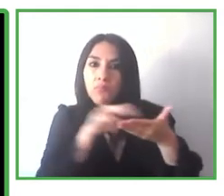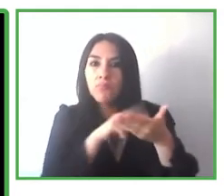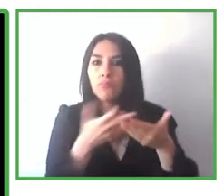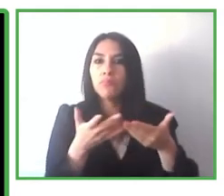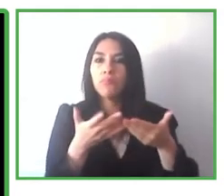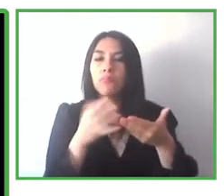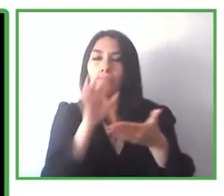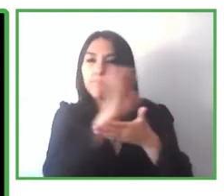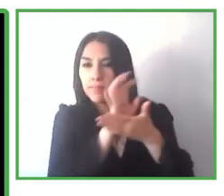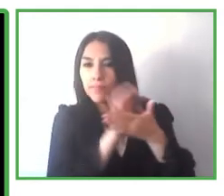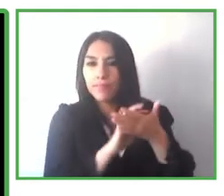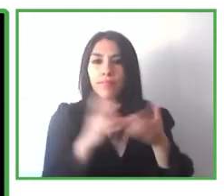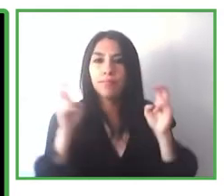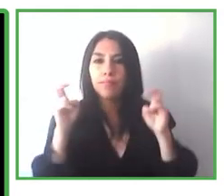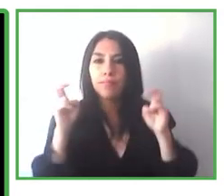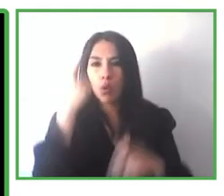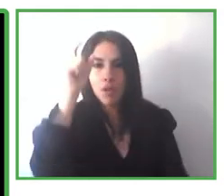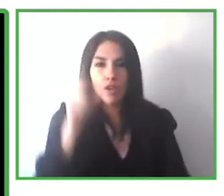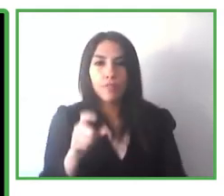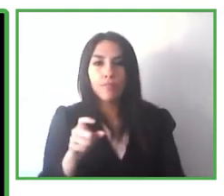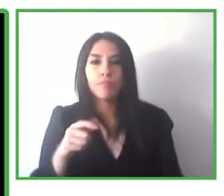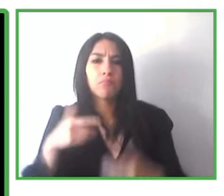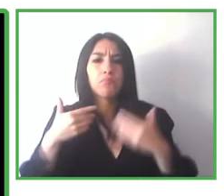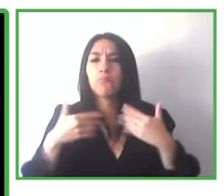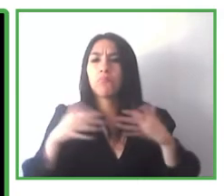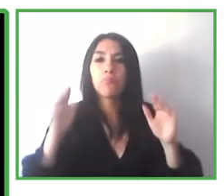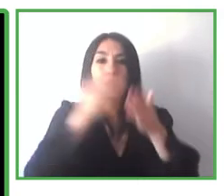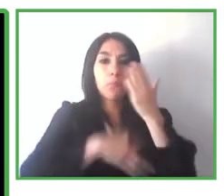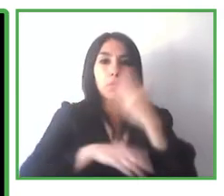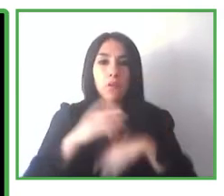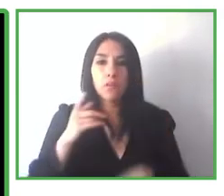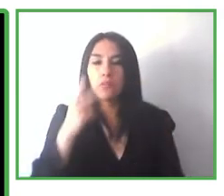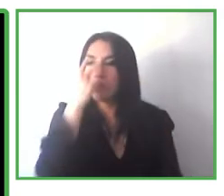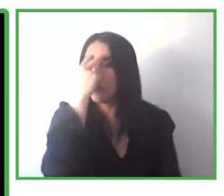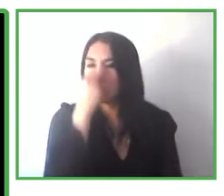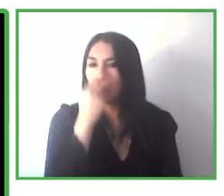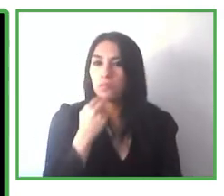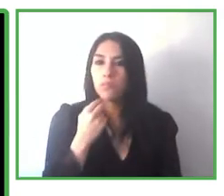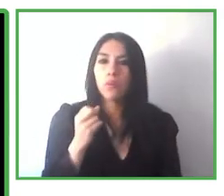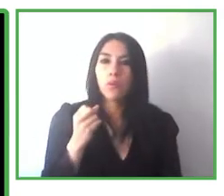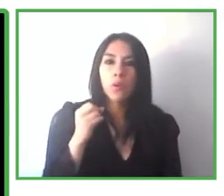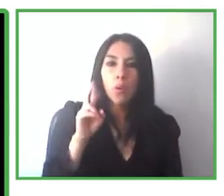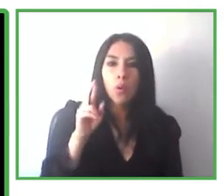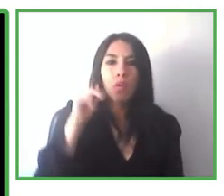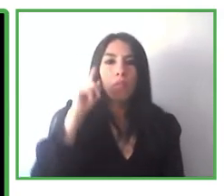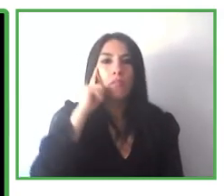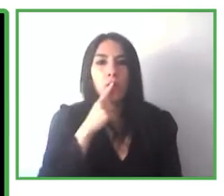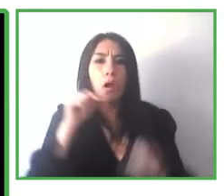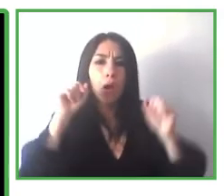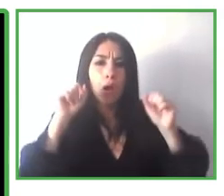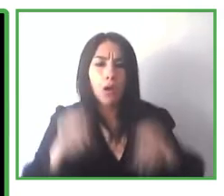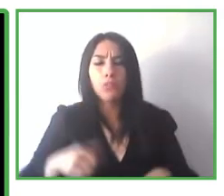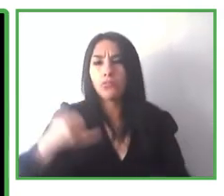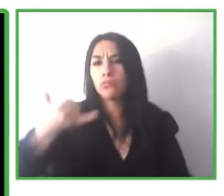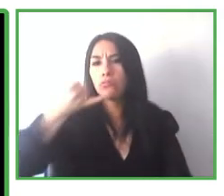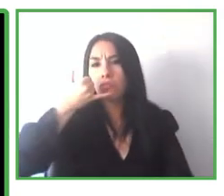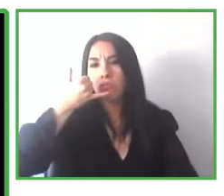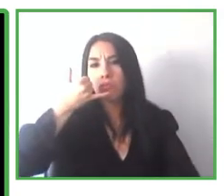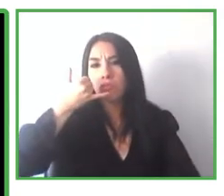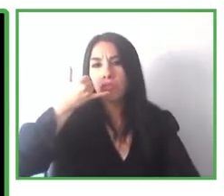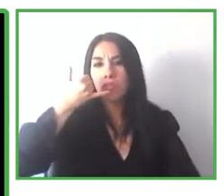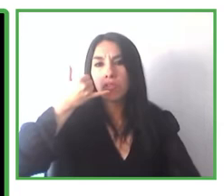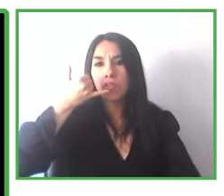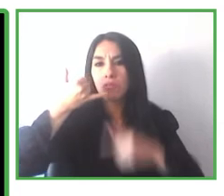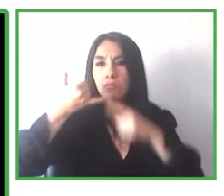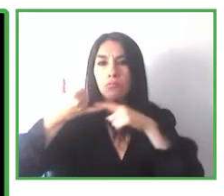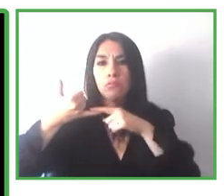any person with a disability, they can get this information that is adapted to their